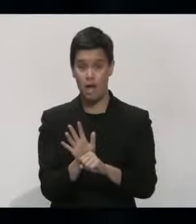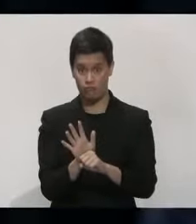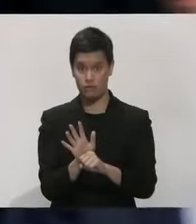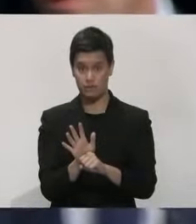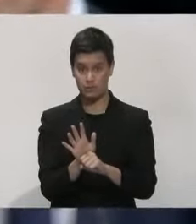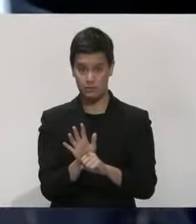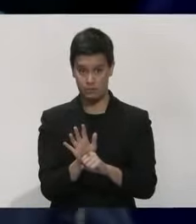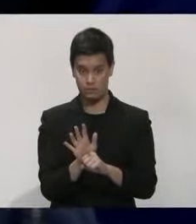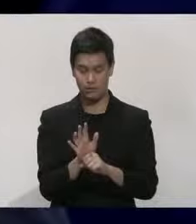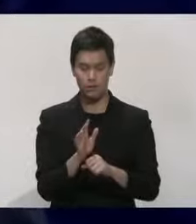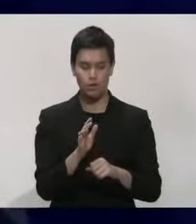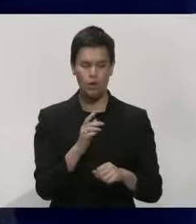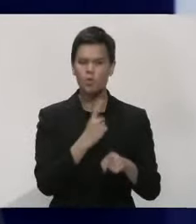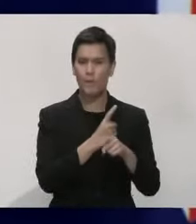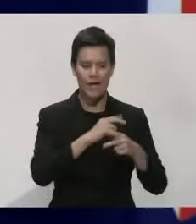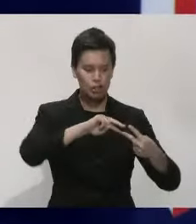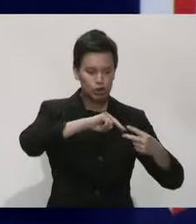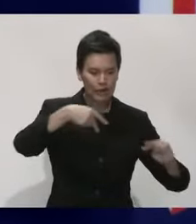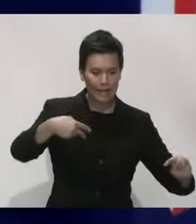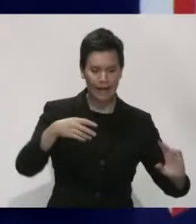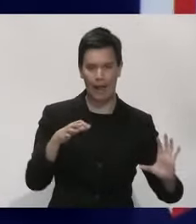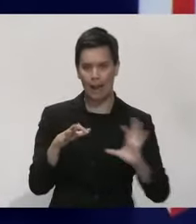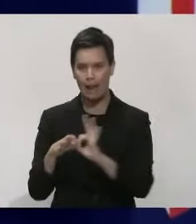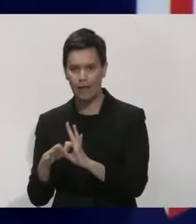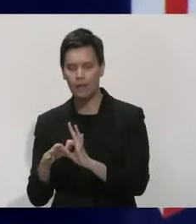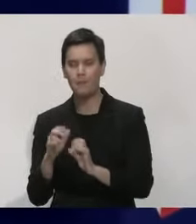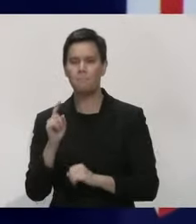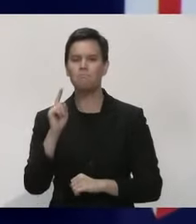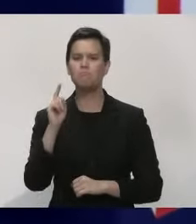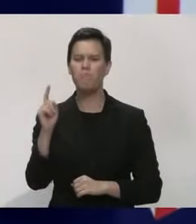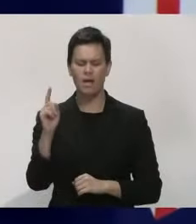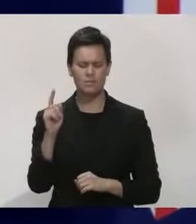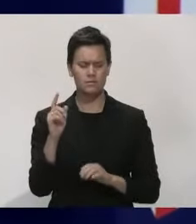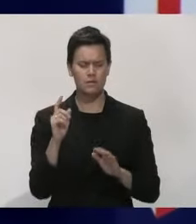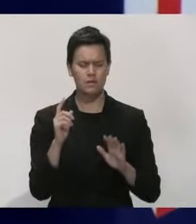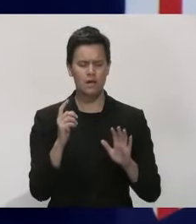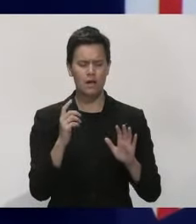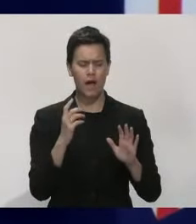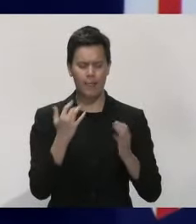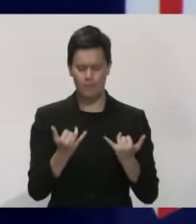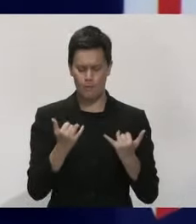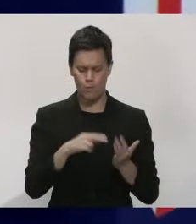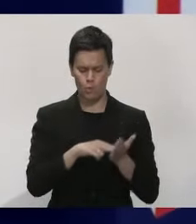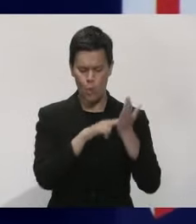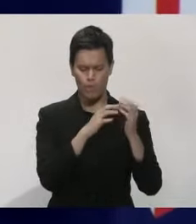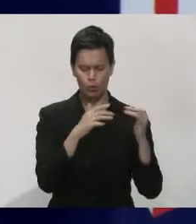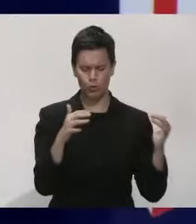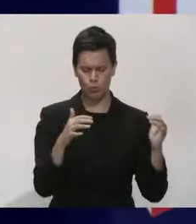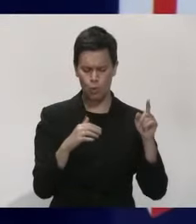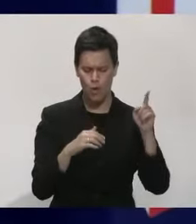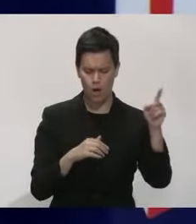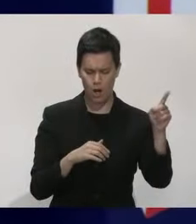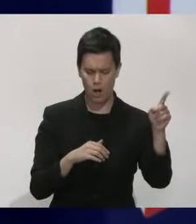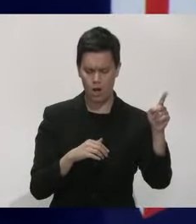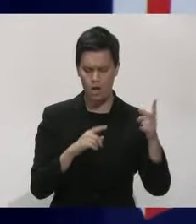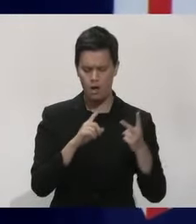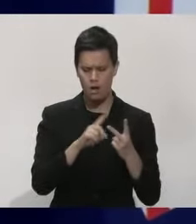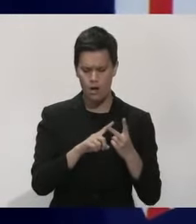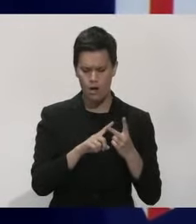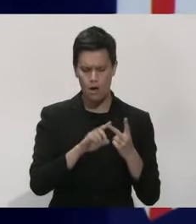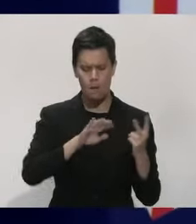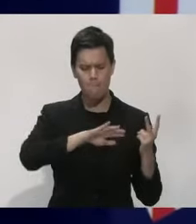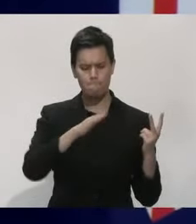cluster? There's the North Shore ER person, and then there's the Mount Roscoe group. How many people in there, and are there any?